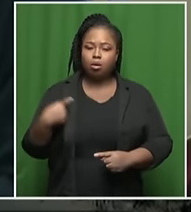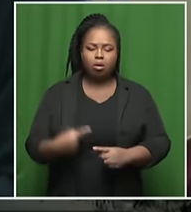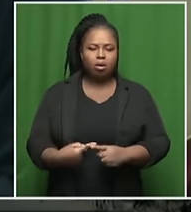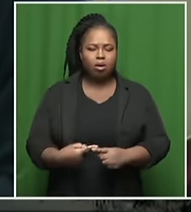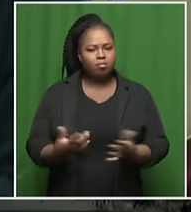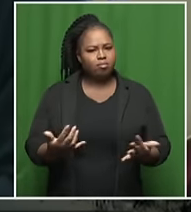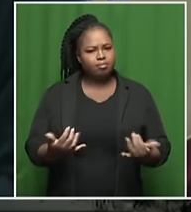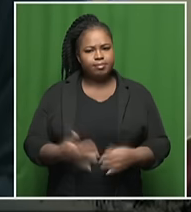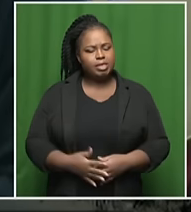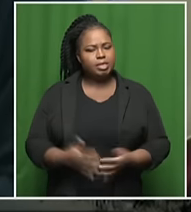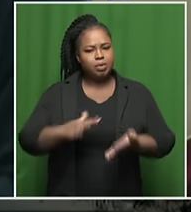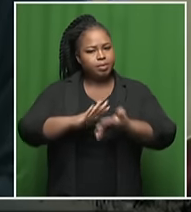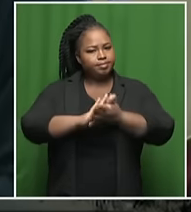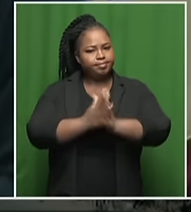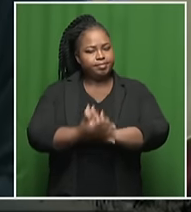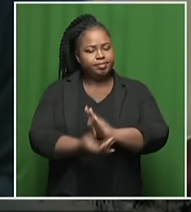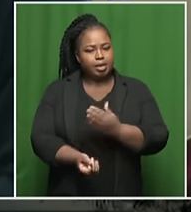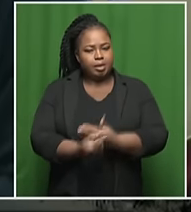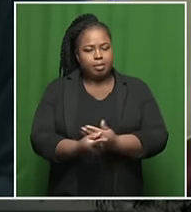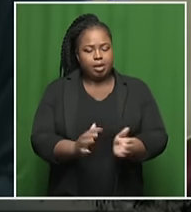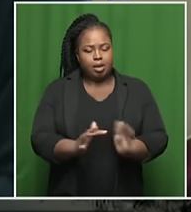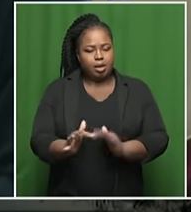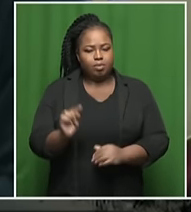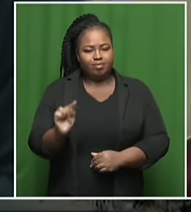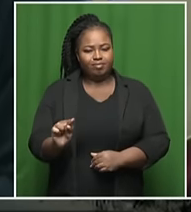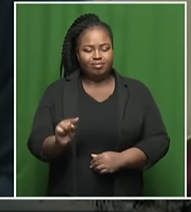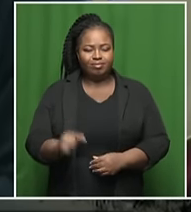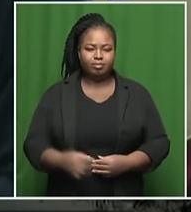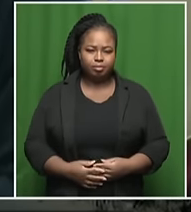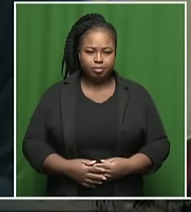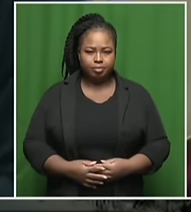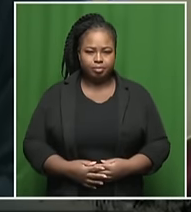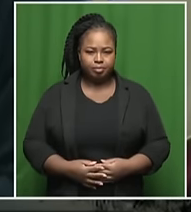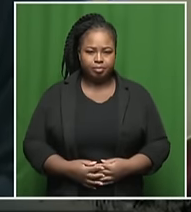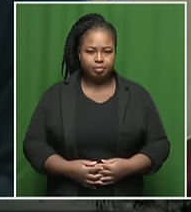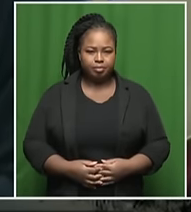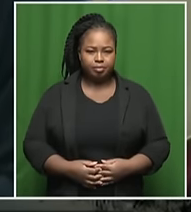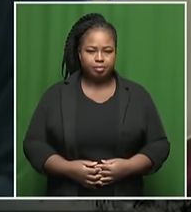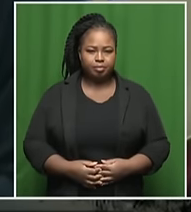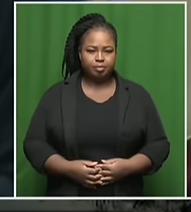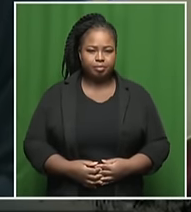What is the extent of damage that has been caused by all of this extreme weather?